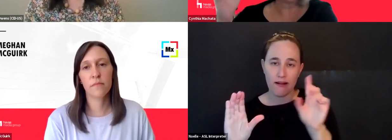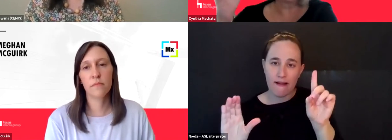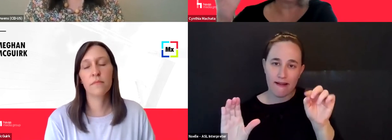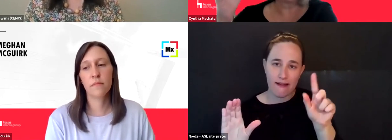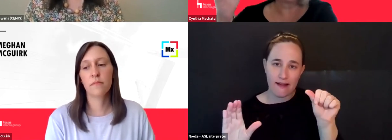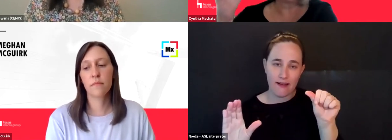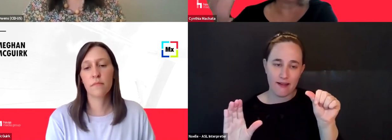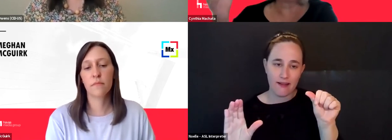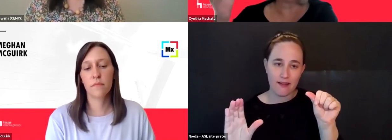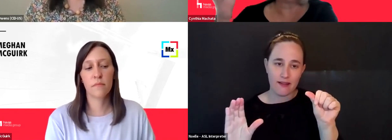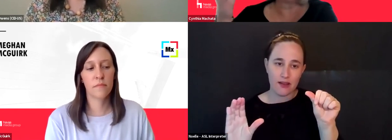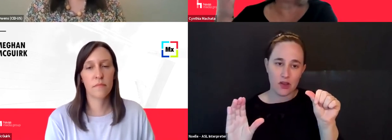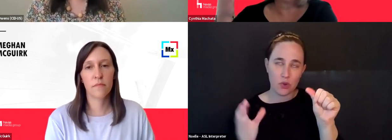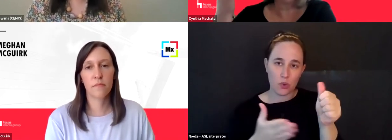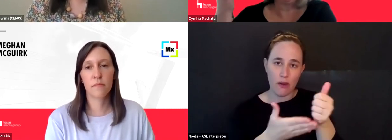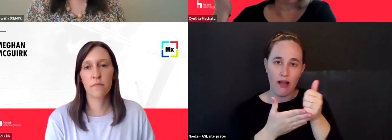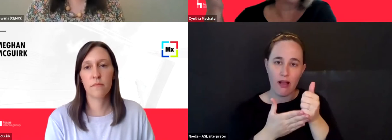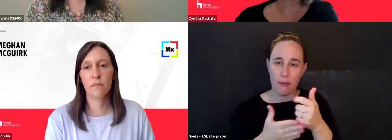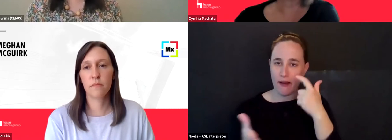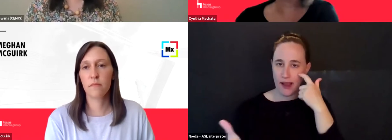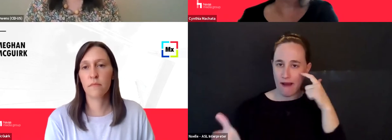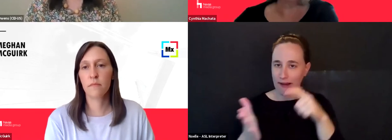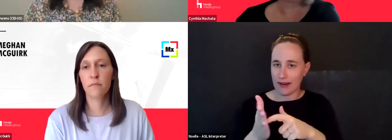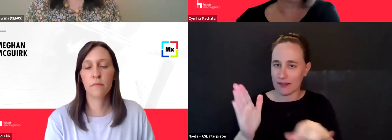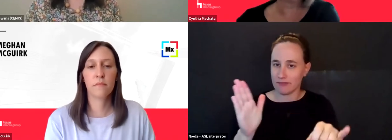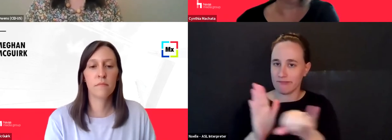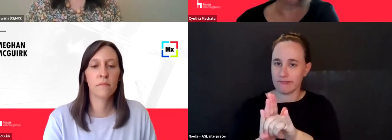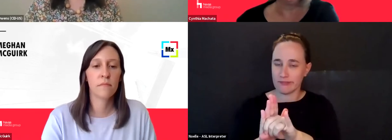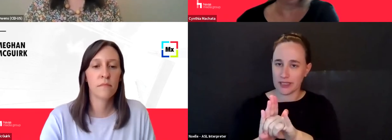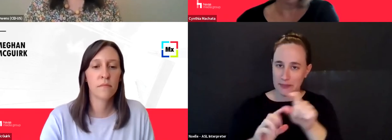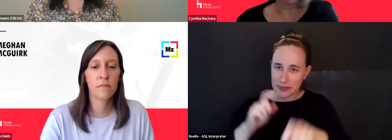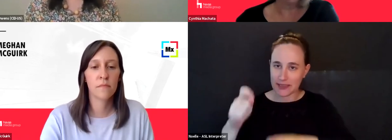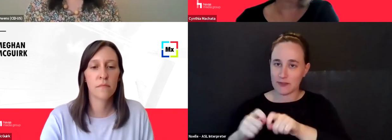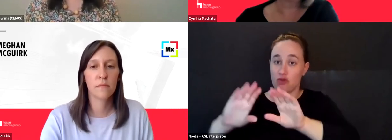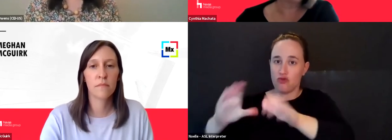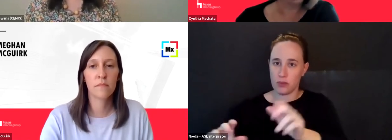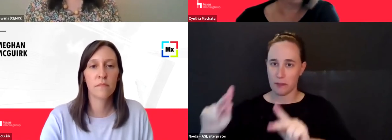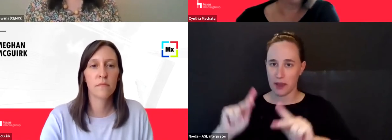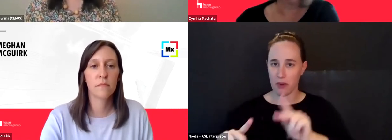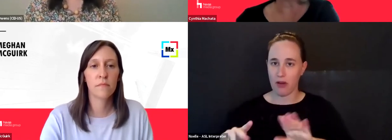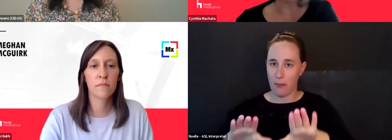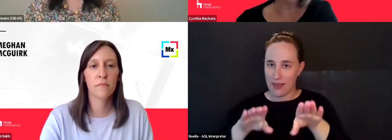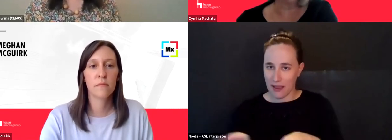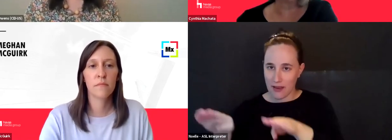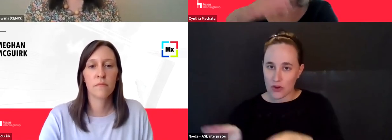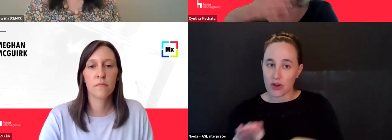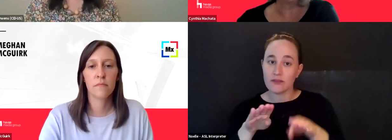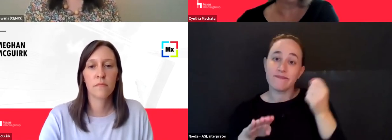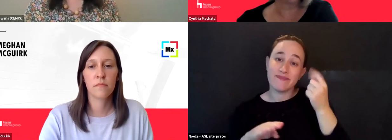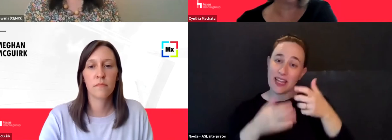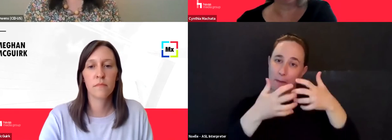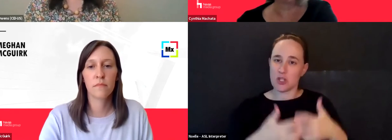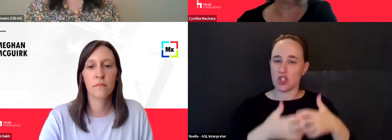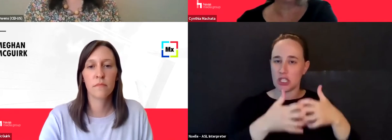to, to, um, identify targeting groups, people who behave a certain way and it's machine buying, if you will, it's one